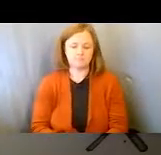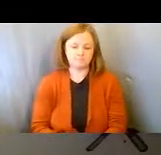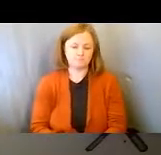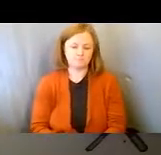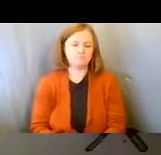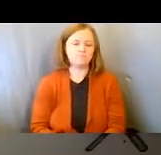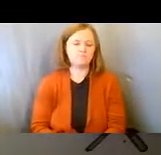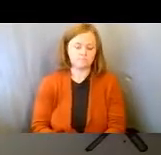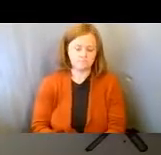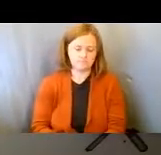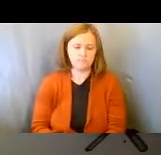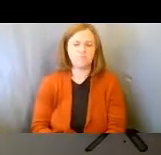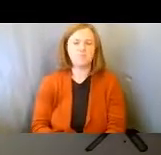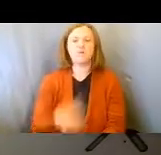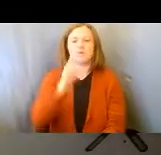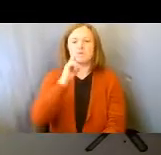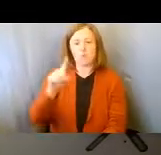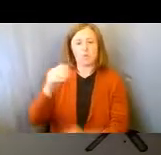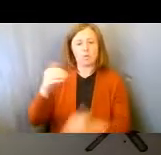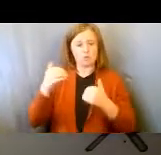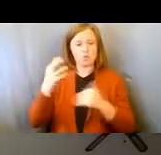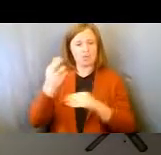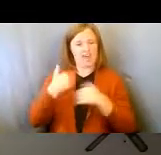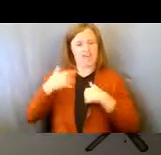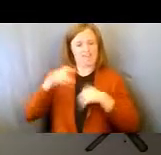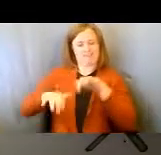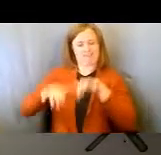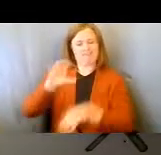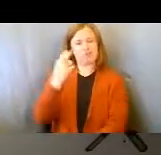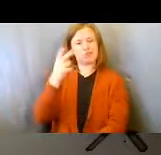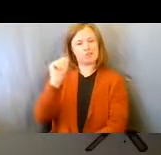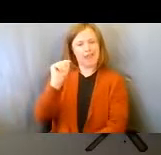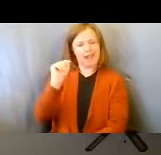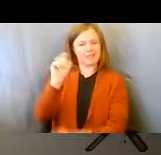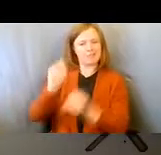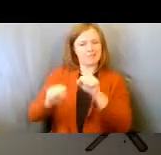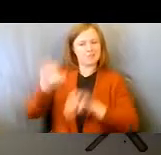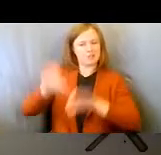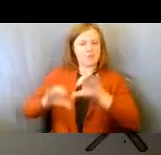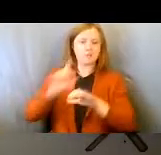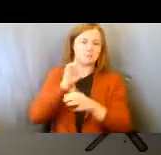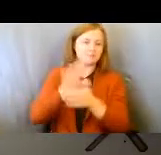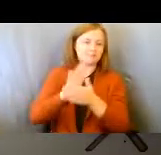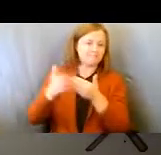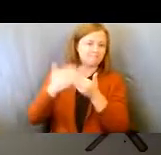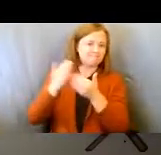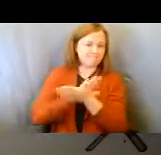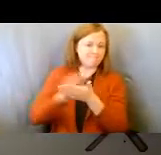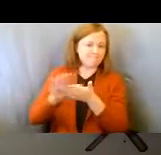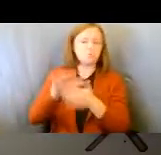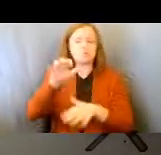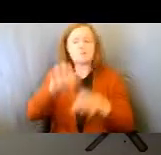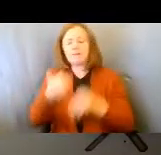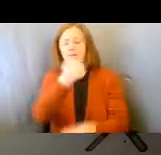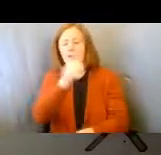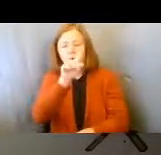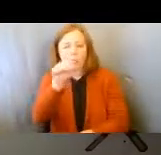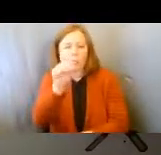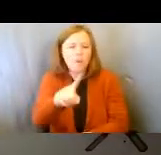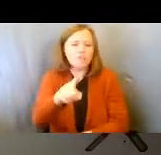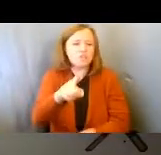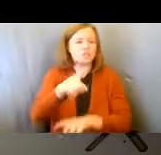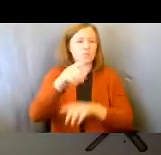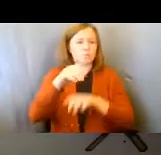So, to make use of the chat feature, which is a handy feature, you can type any questions in there for our